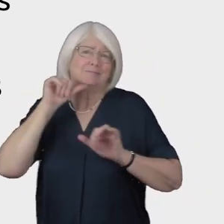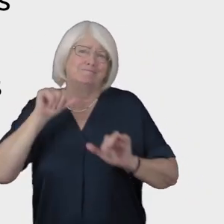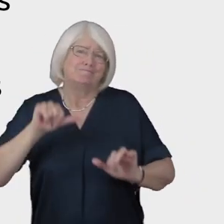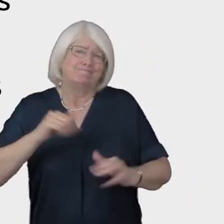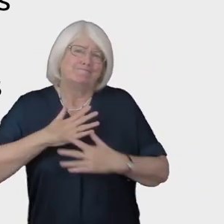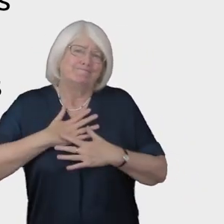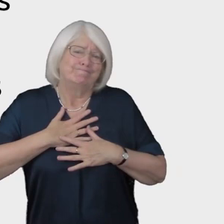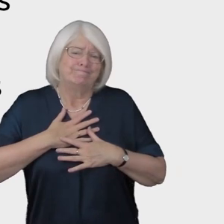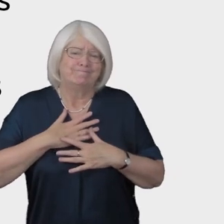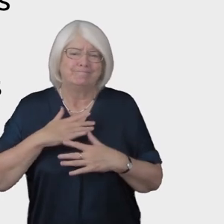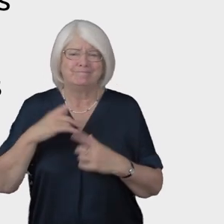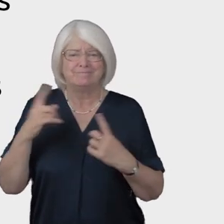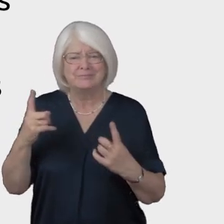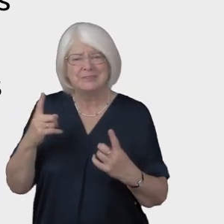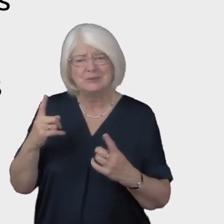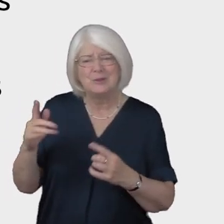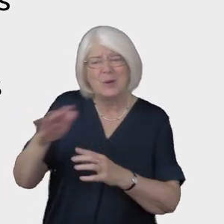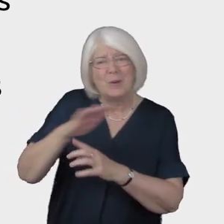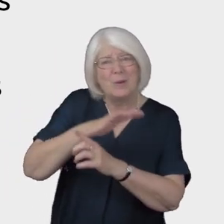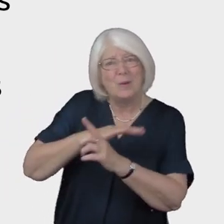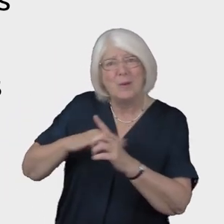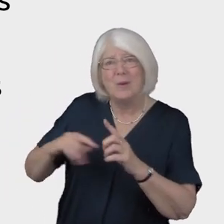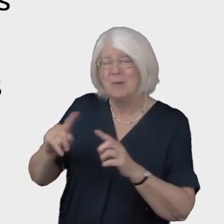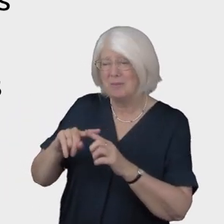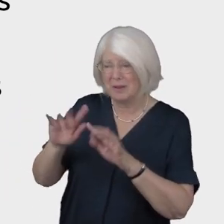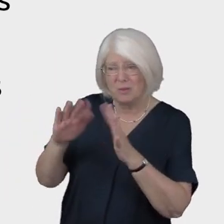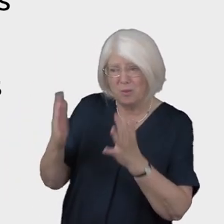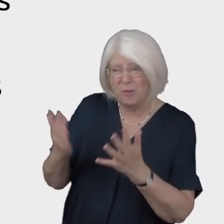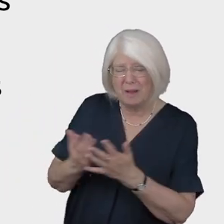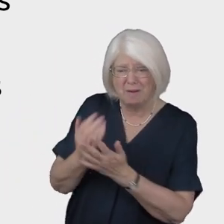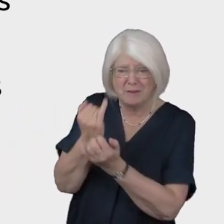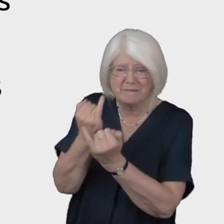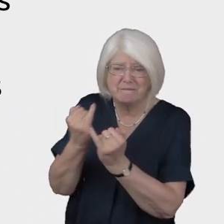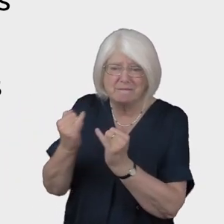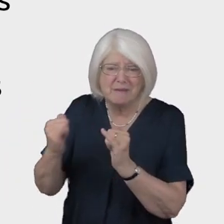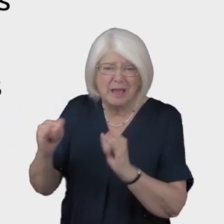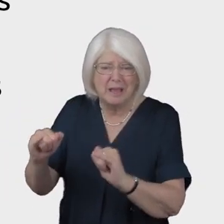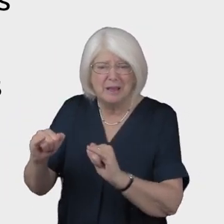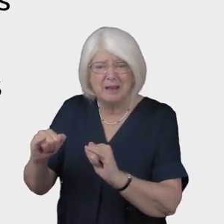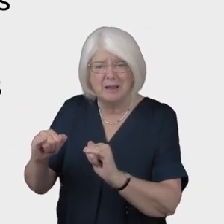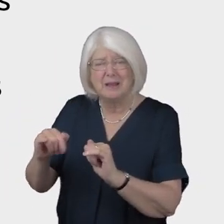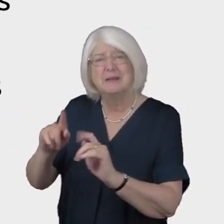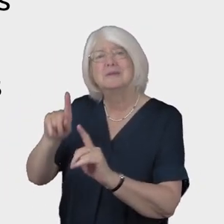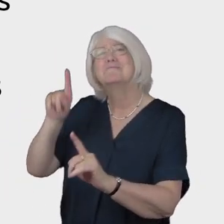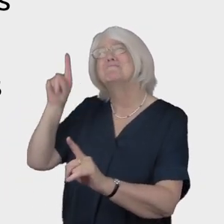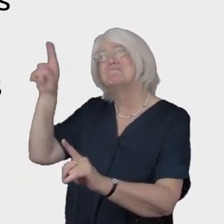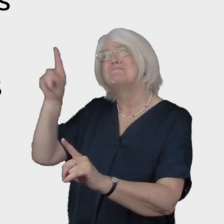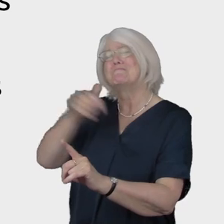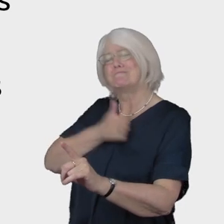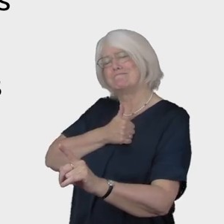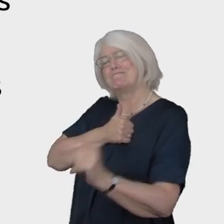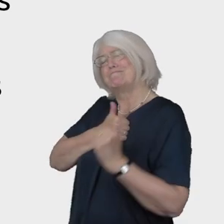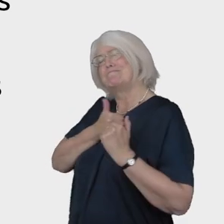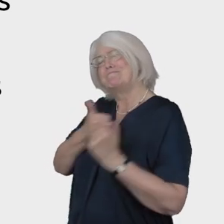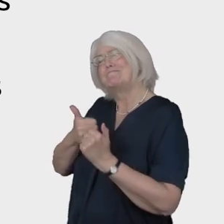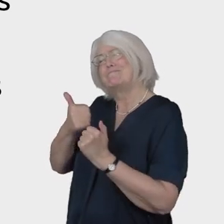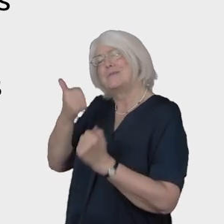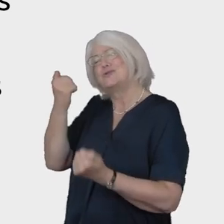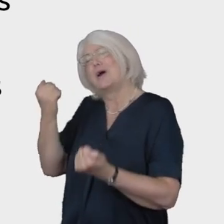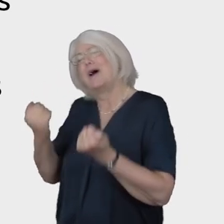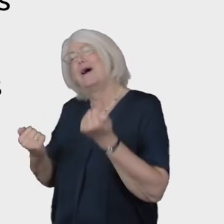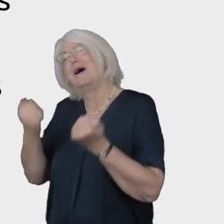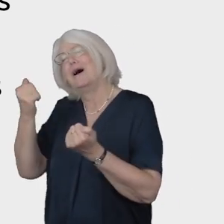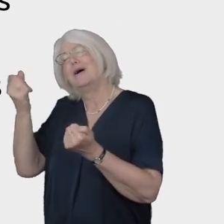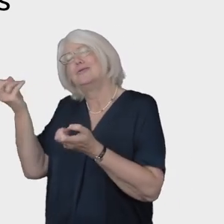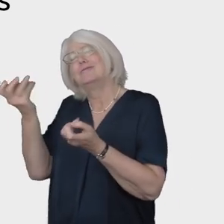fair where his glory is where our pain is that such can